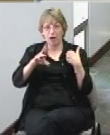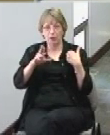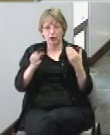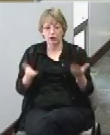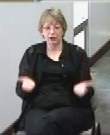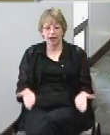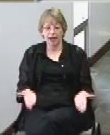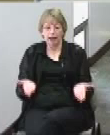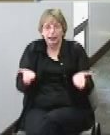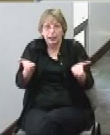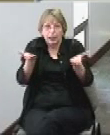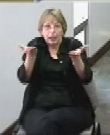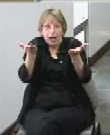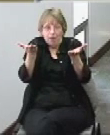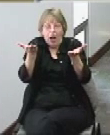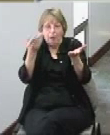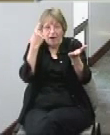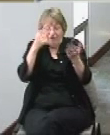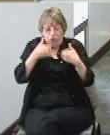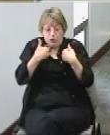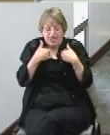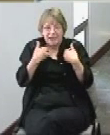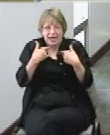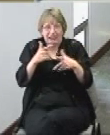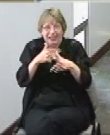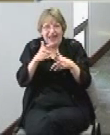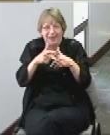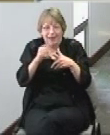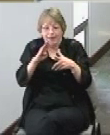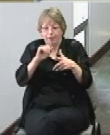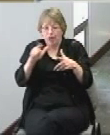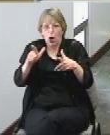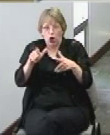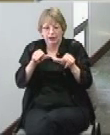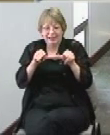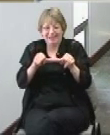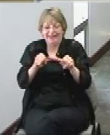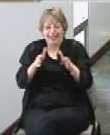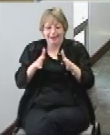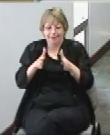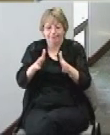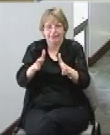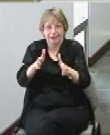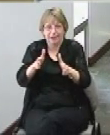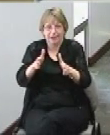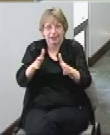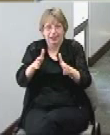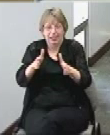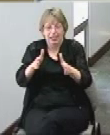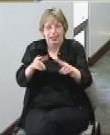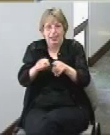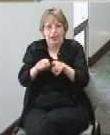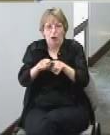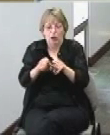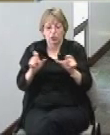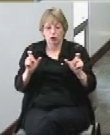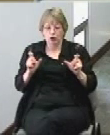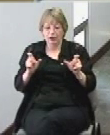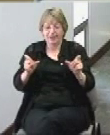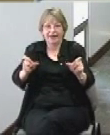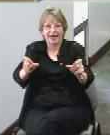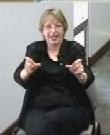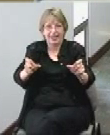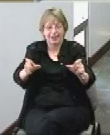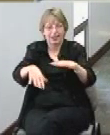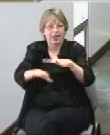bowlers so that their ball stays on course and those bumpers can be cycled based on the